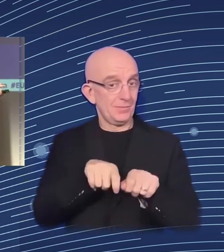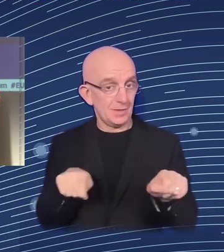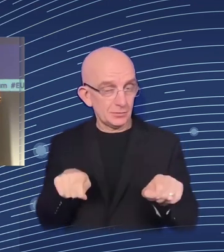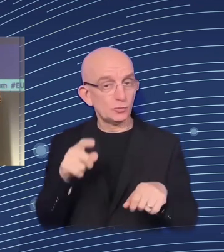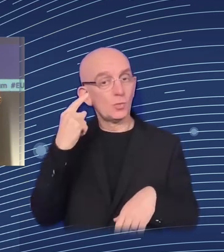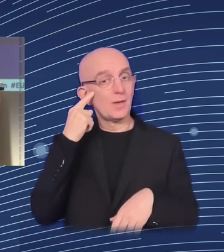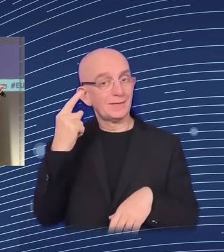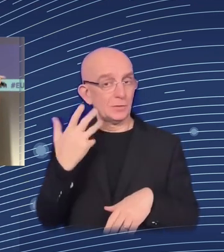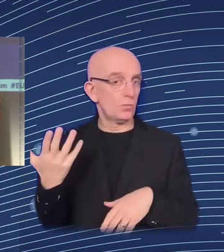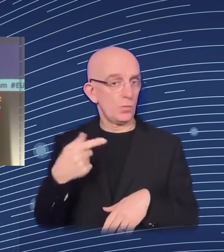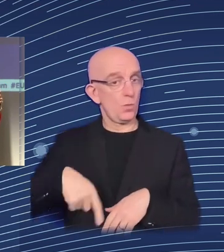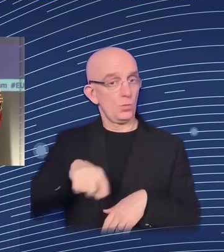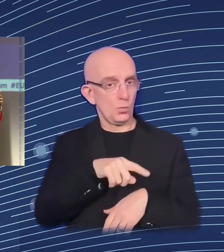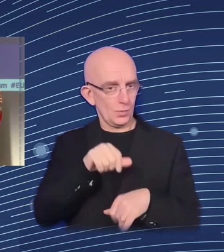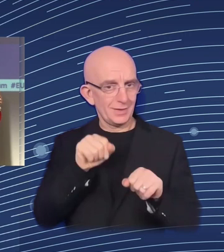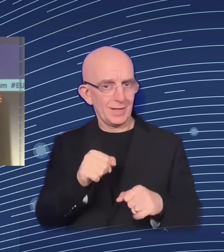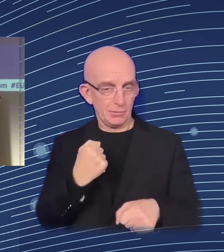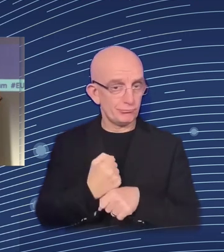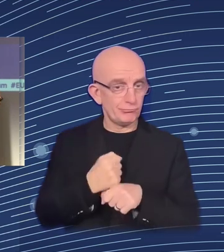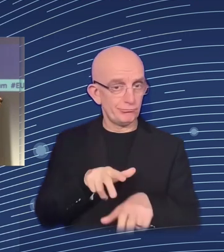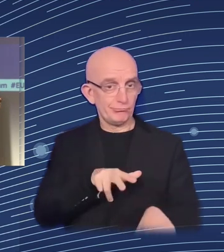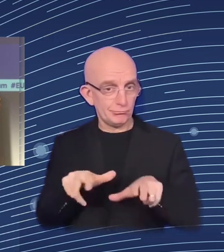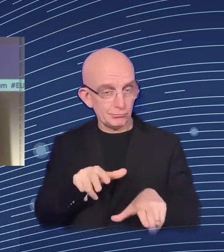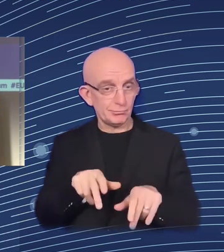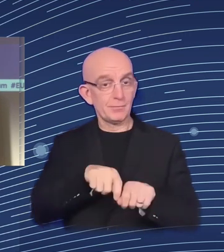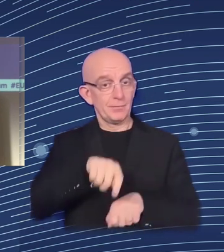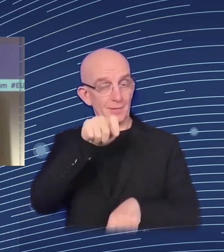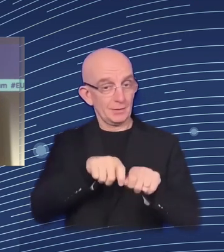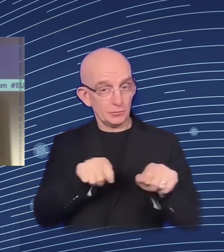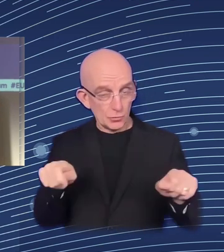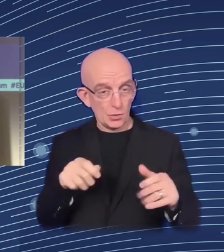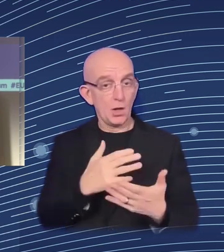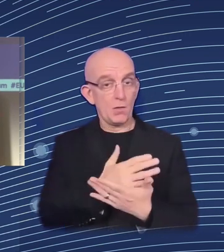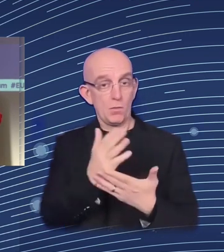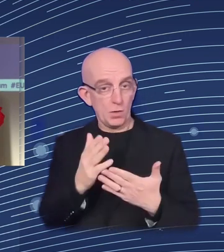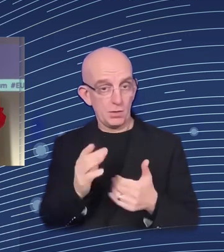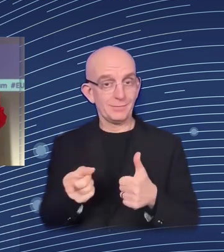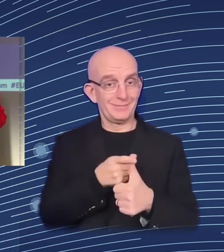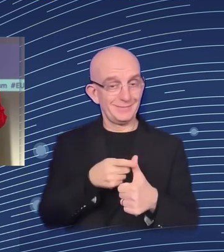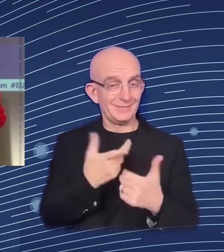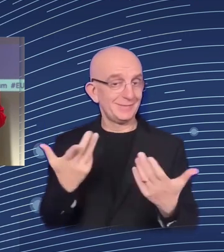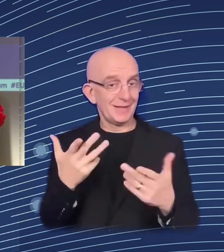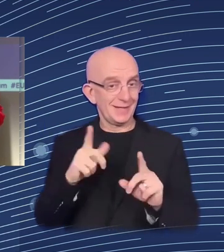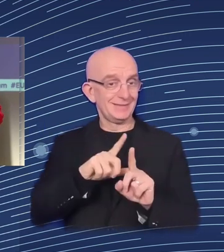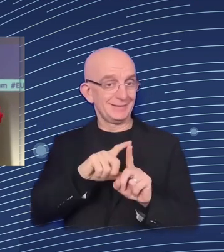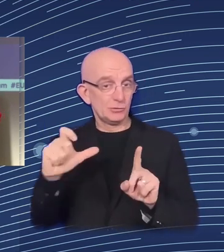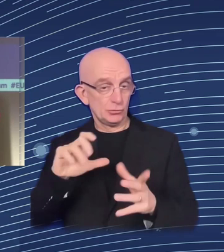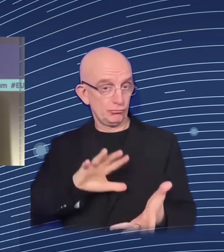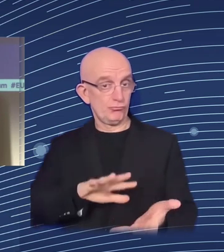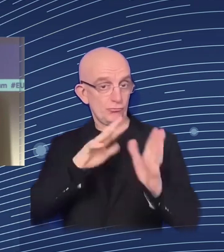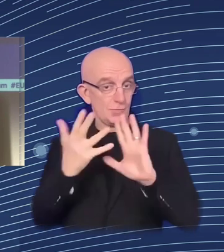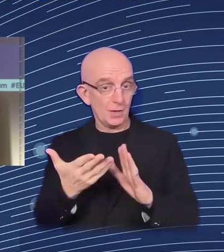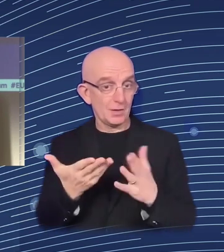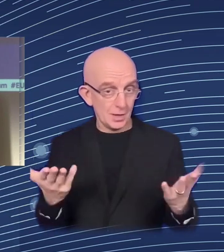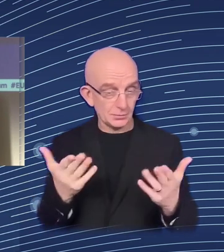which actually is an umbrella for a lot of change, and searching for causality linkages.